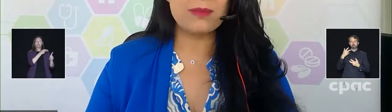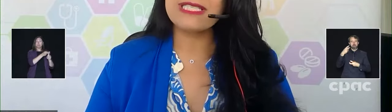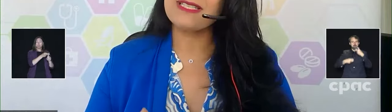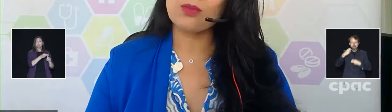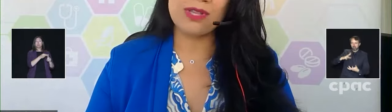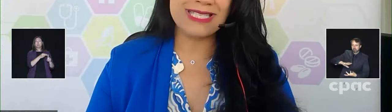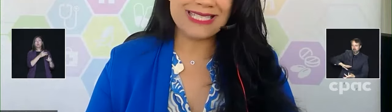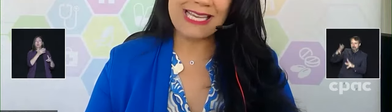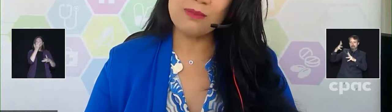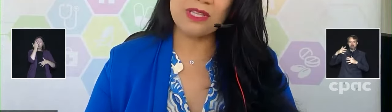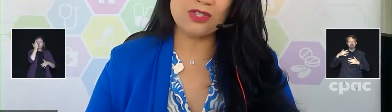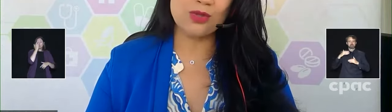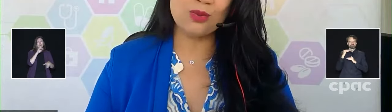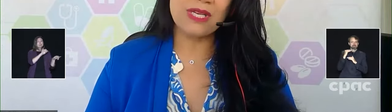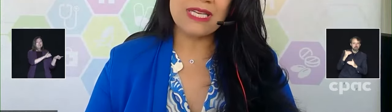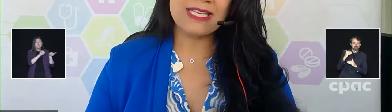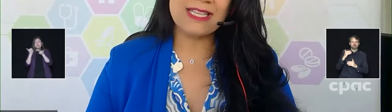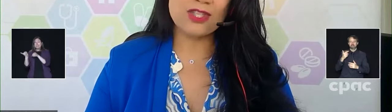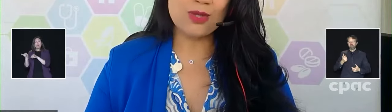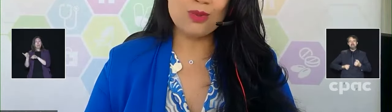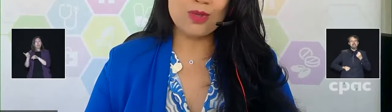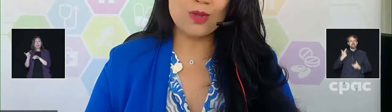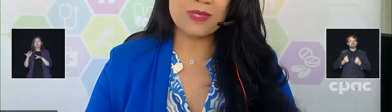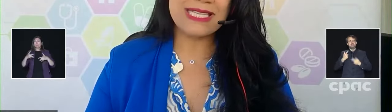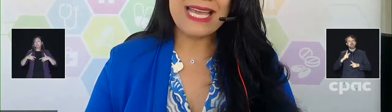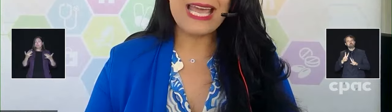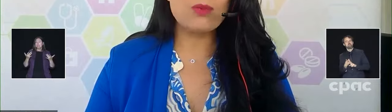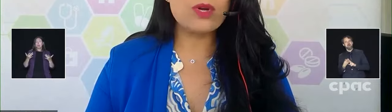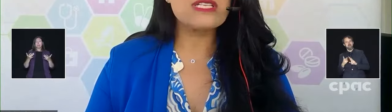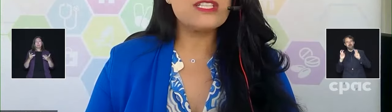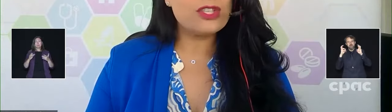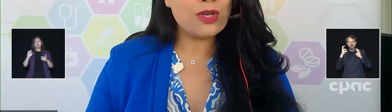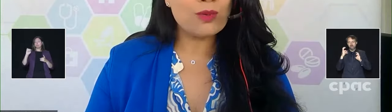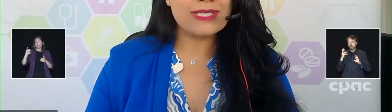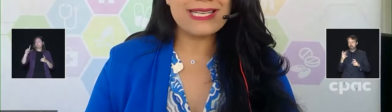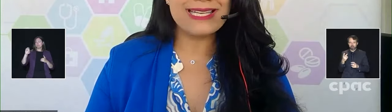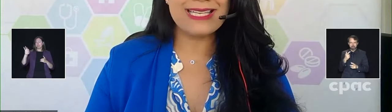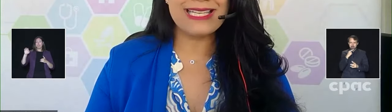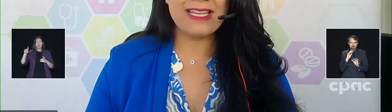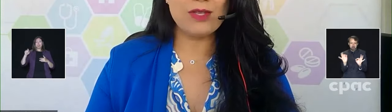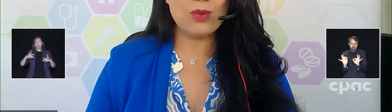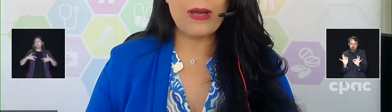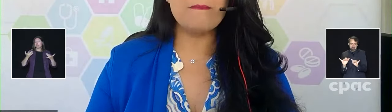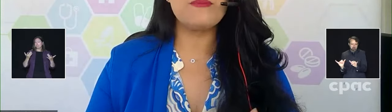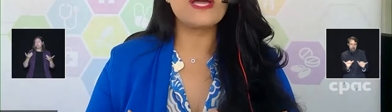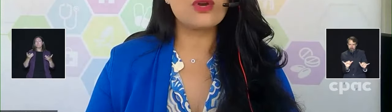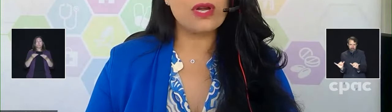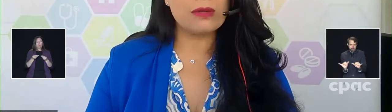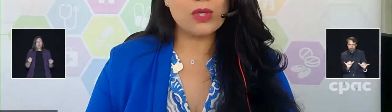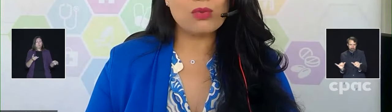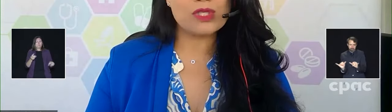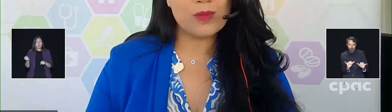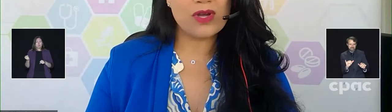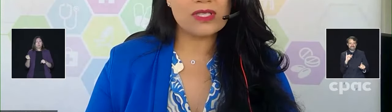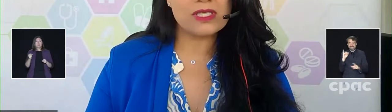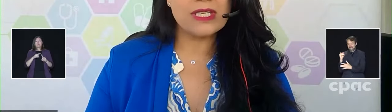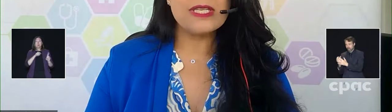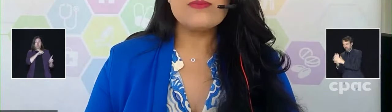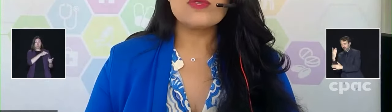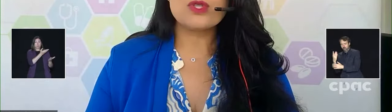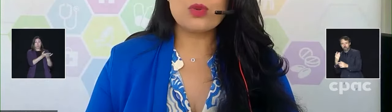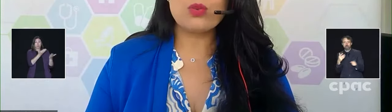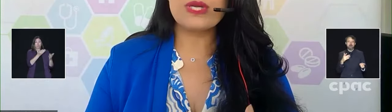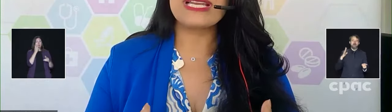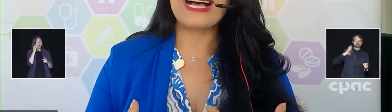and self-limited and were the same in the two groups. And what it did show is that it gave you a better immune response.